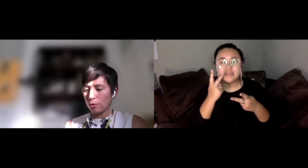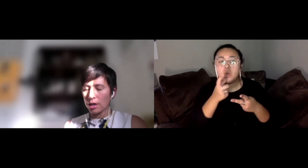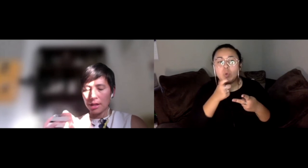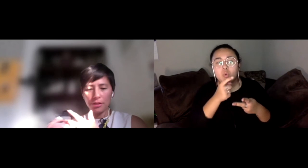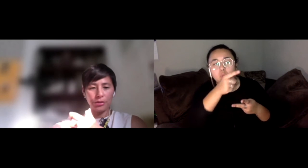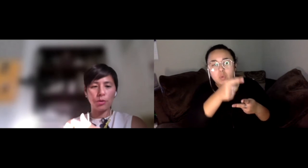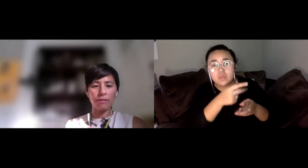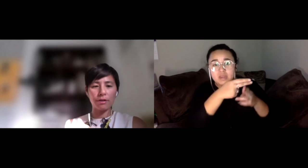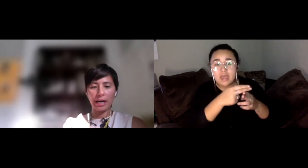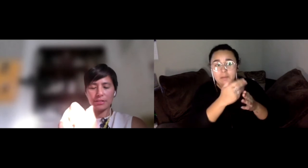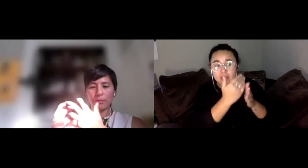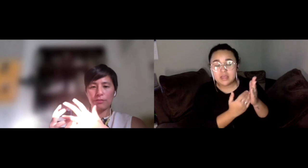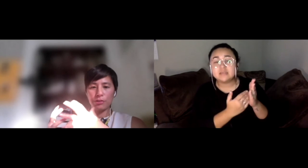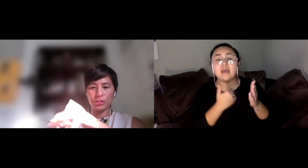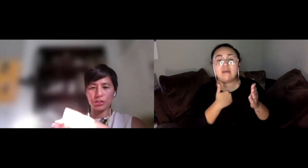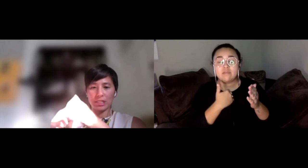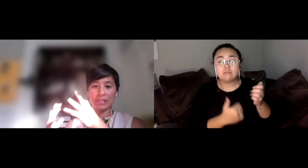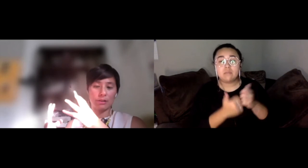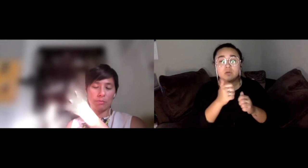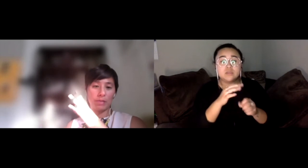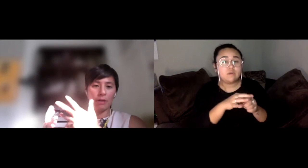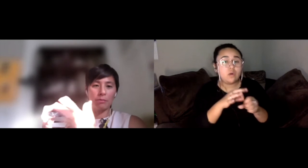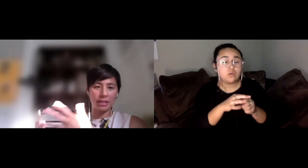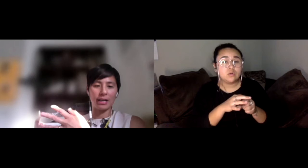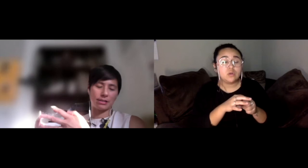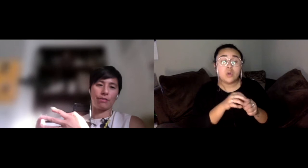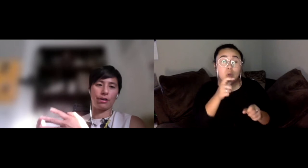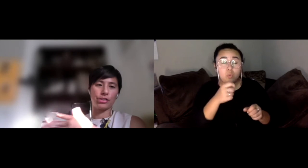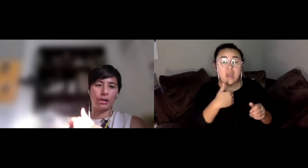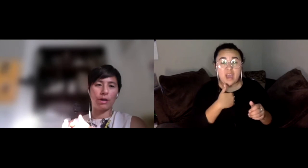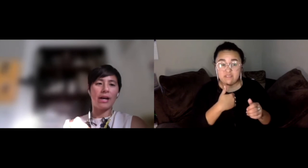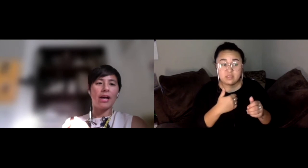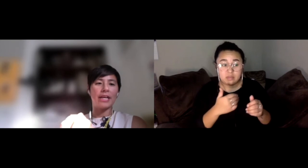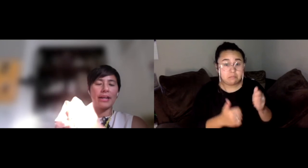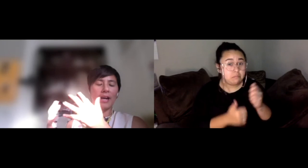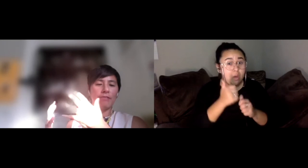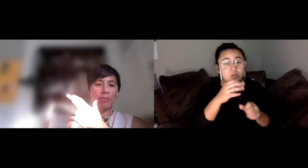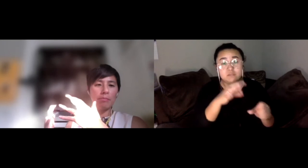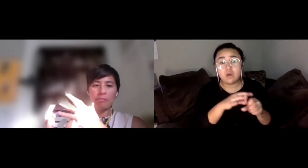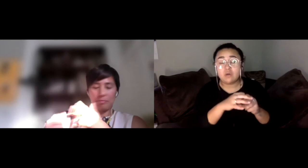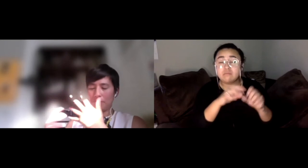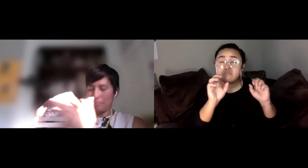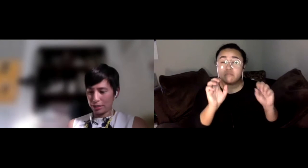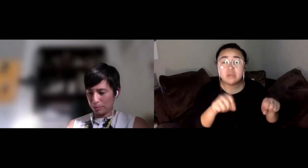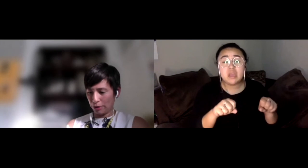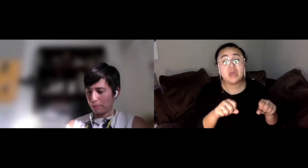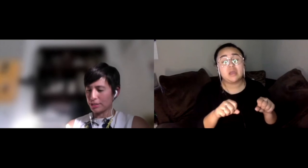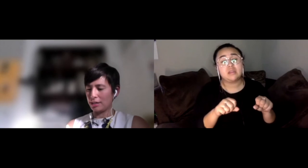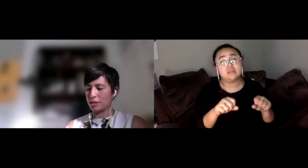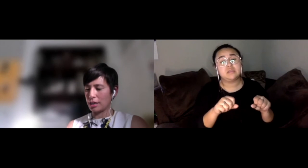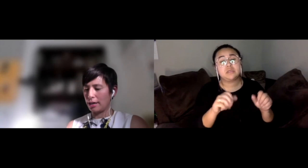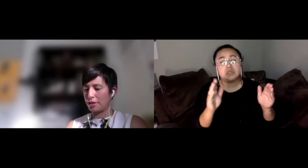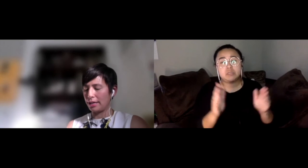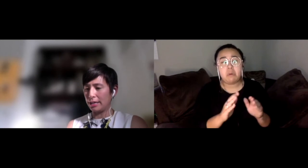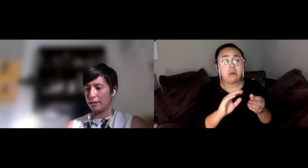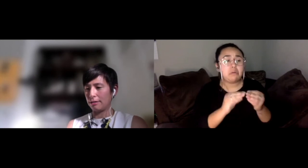before, whoever has the most votes becomes the next governor. So they can have a much smaller percentage